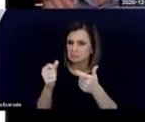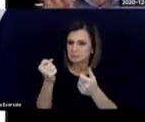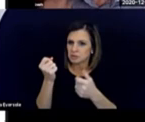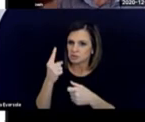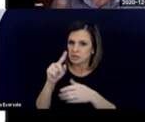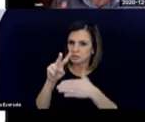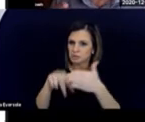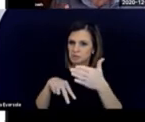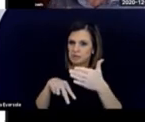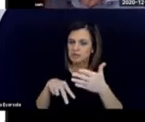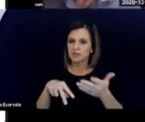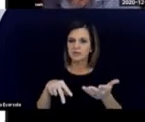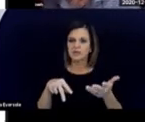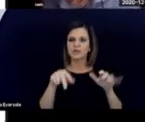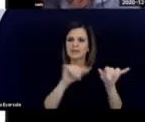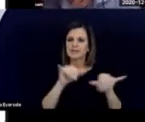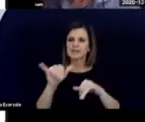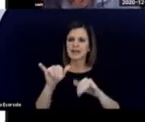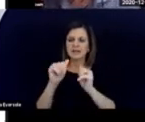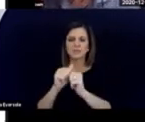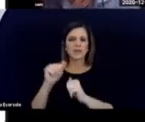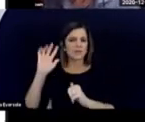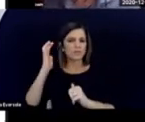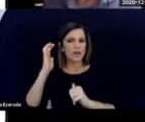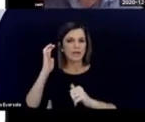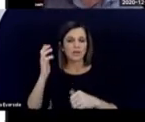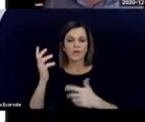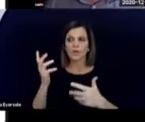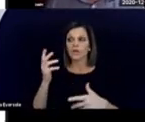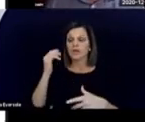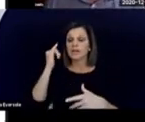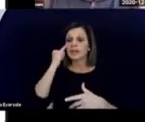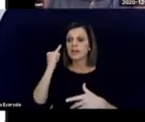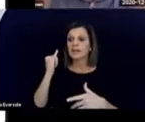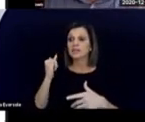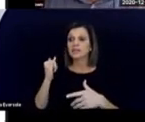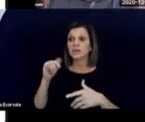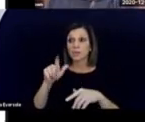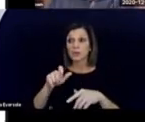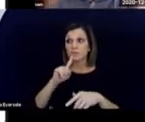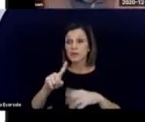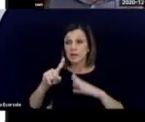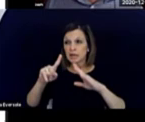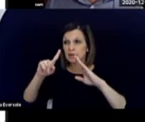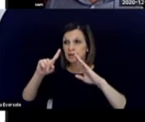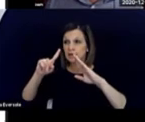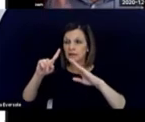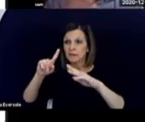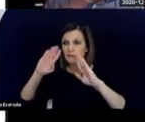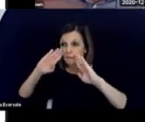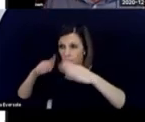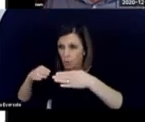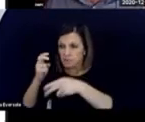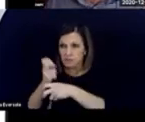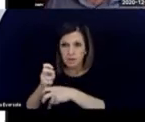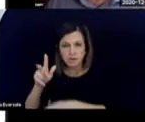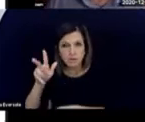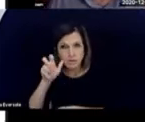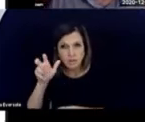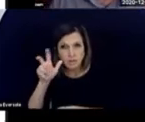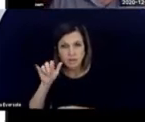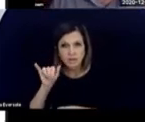enough for us to hear. If we really concentrate hard. We always go way above our visual and hearing